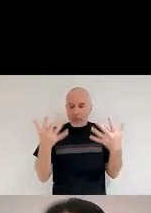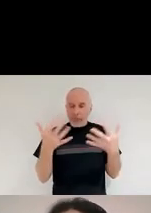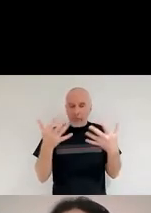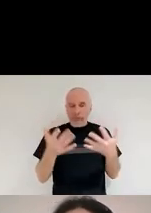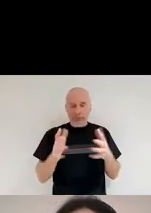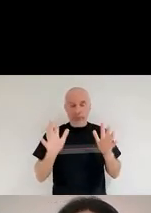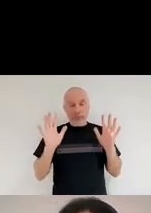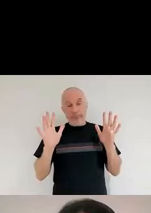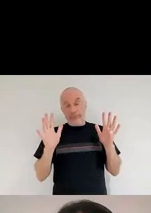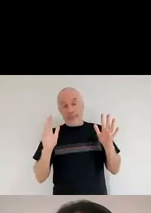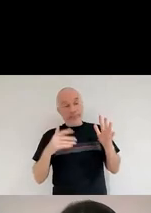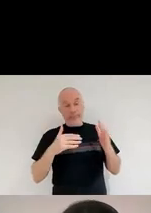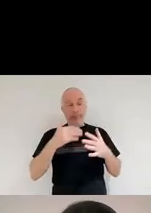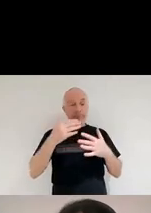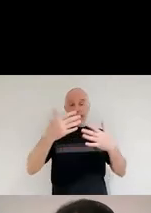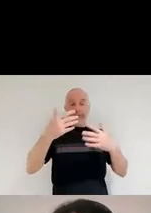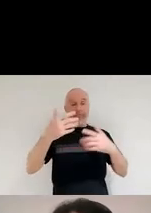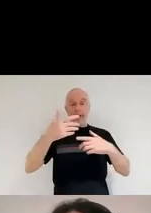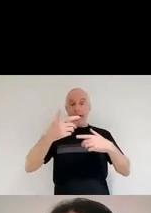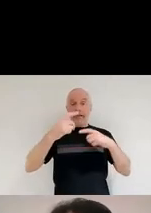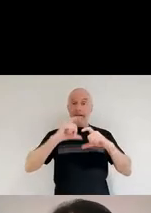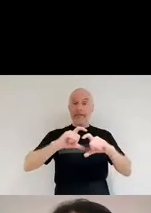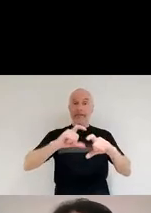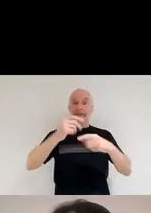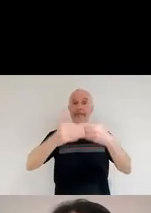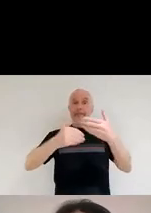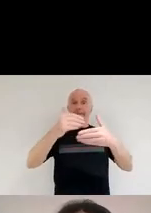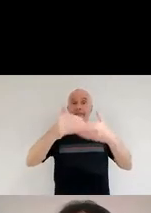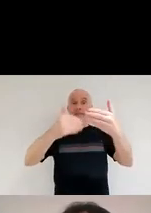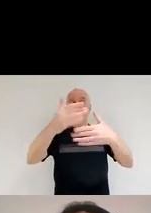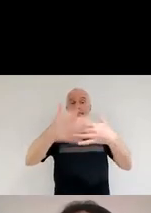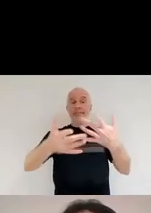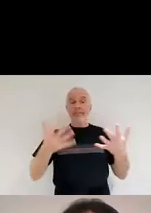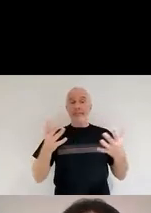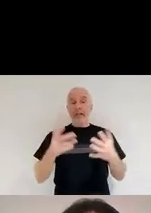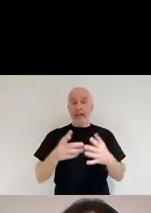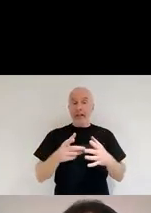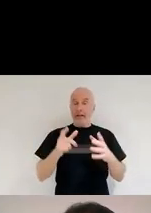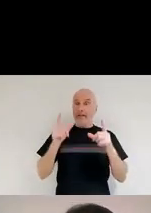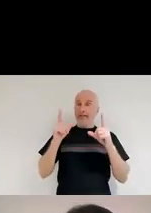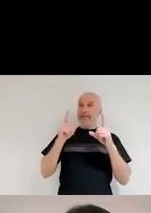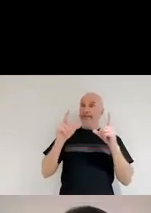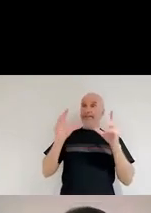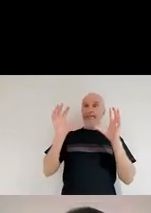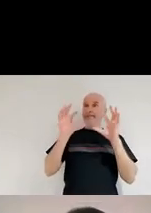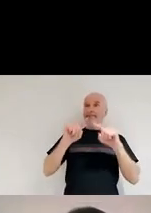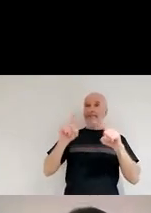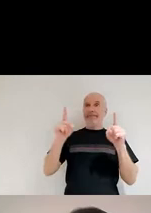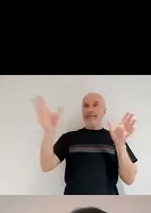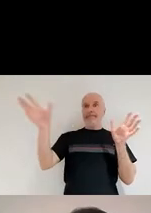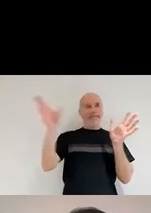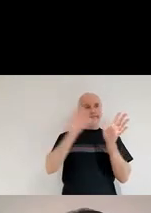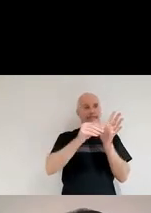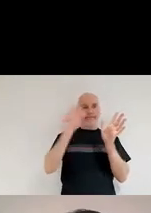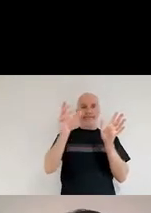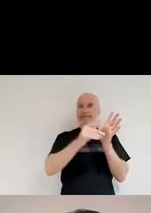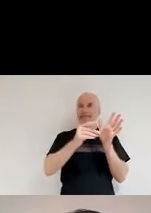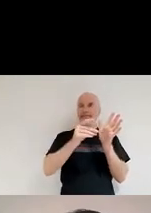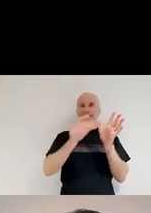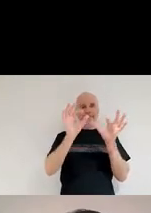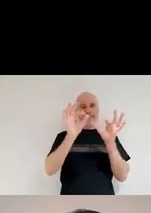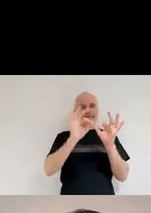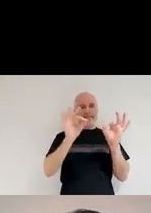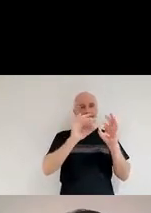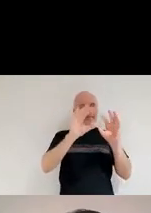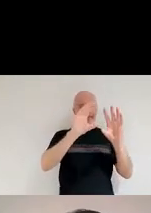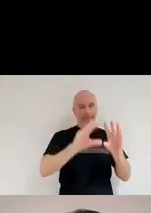all their equipment was still working, they couldn't see anything astronomical anymore. And those